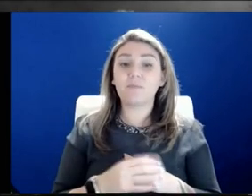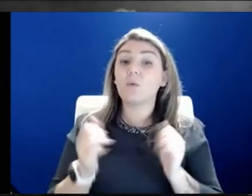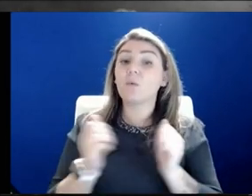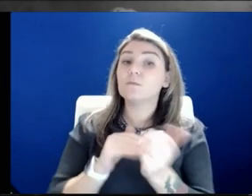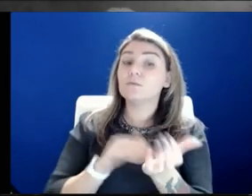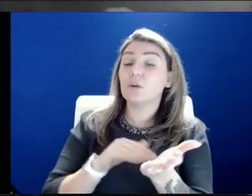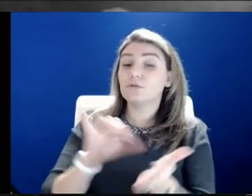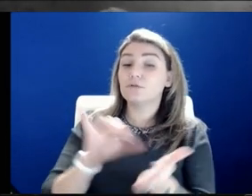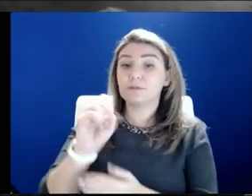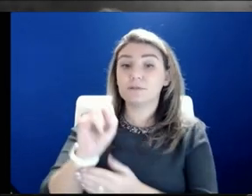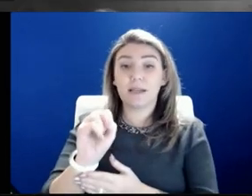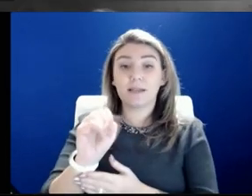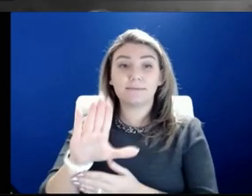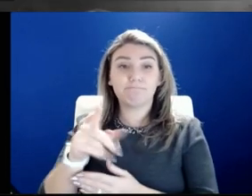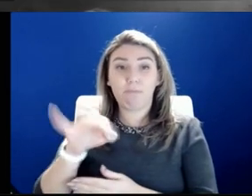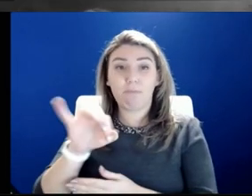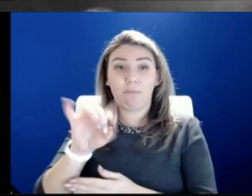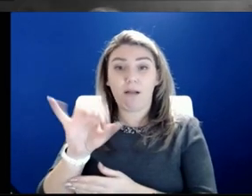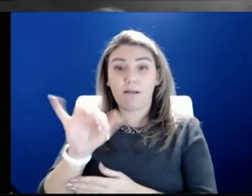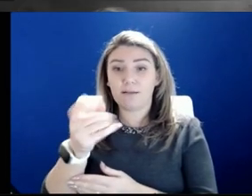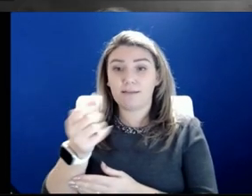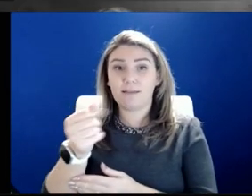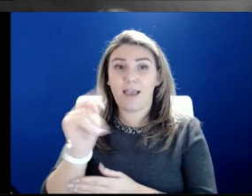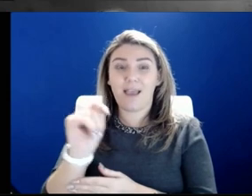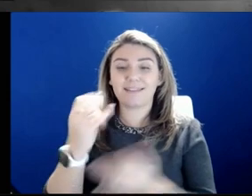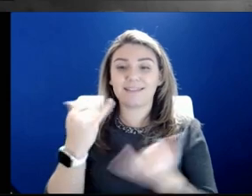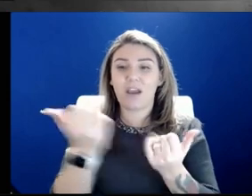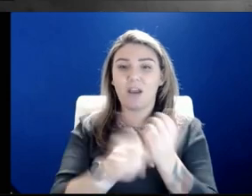Now everywhere podcasts are available.